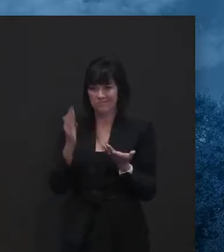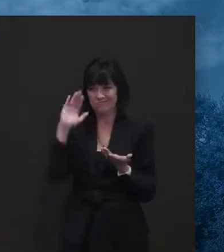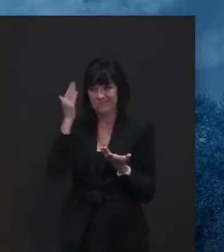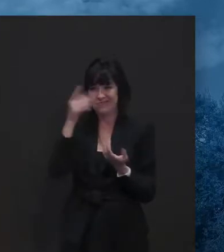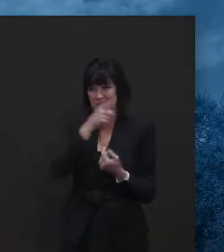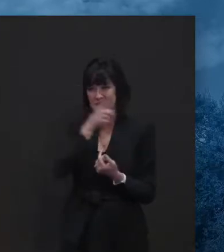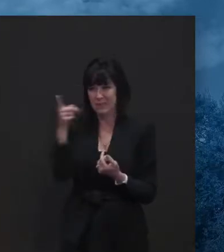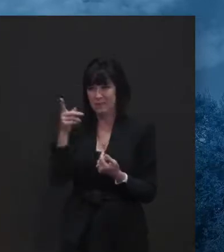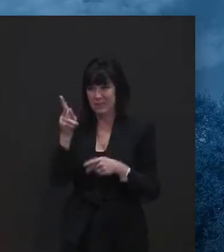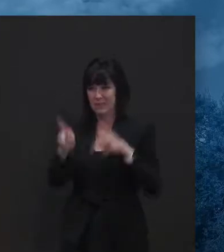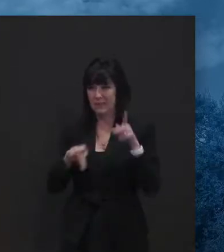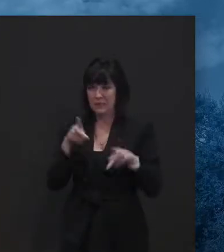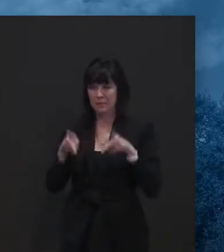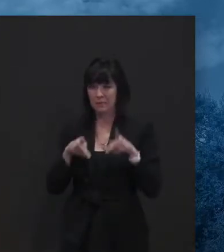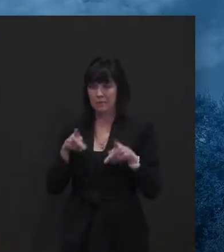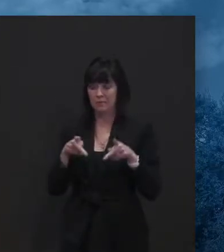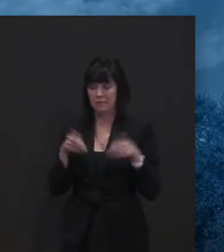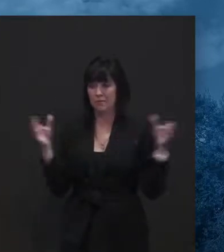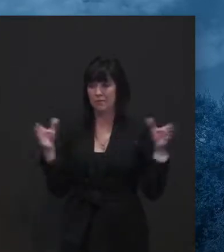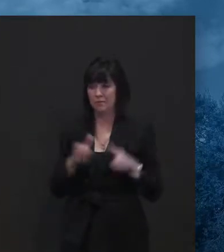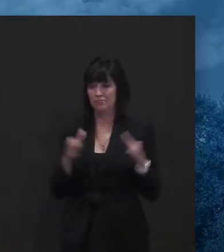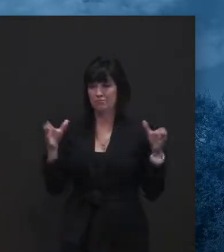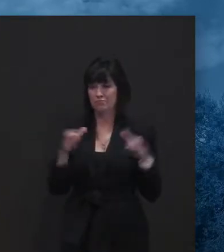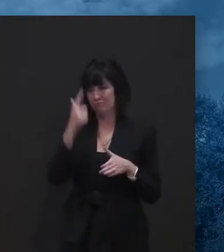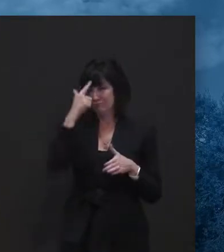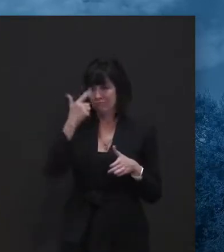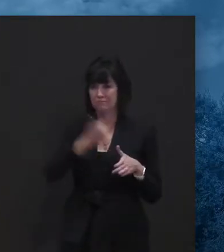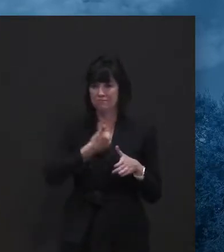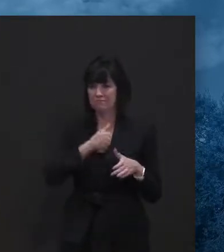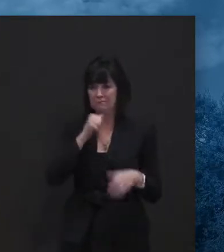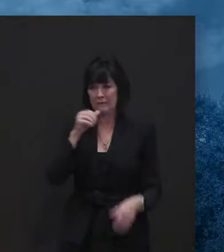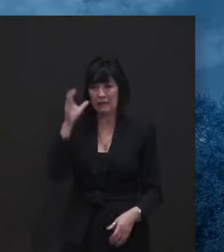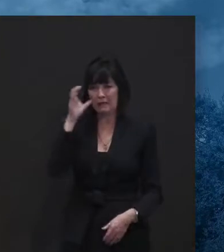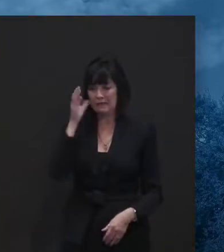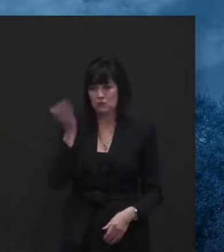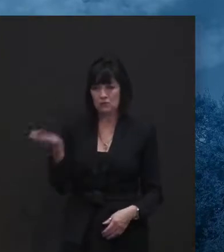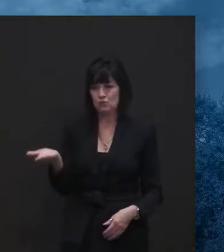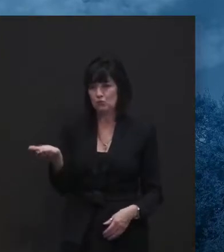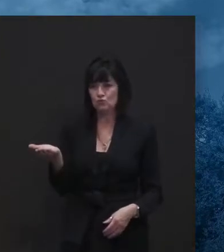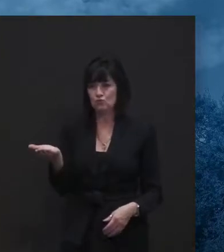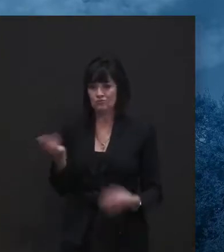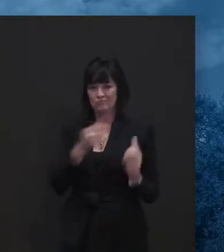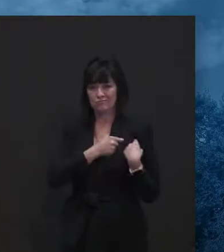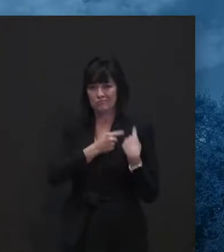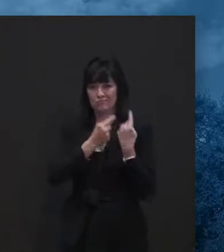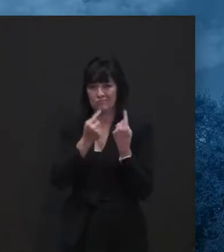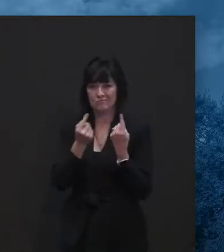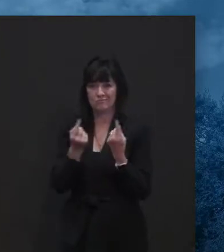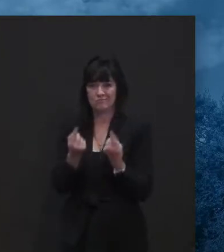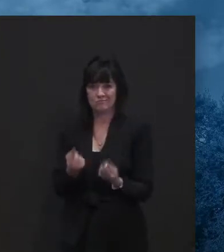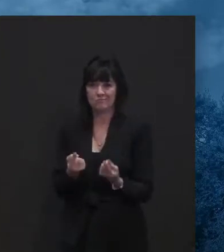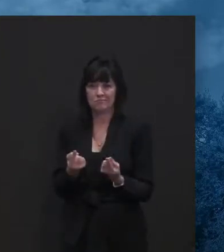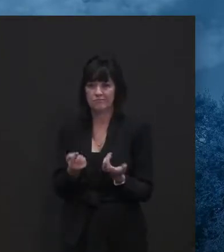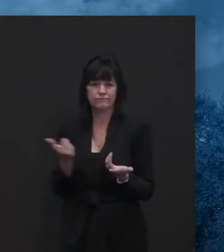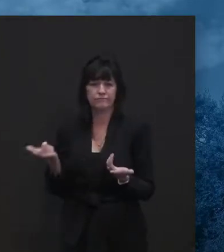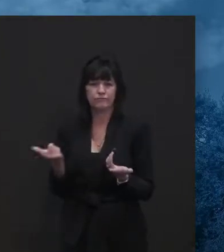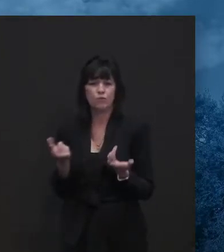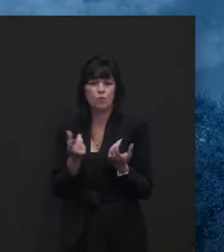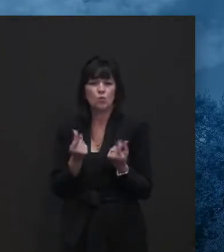been, I guess, listening to the warnings about what's going to happen, uh, you know, if you have these events.